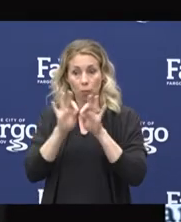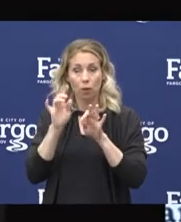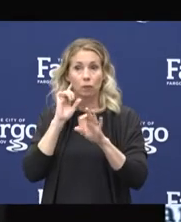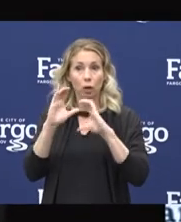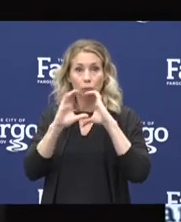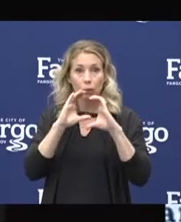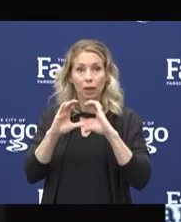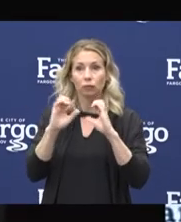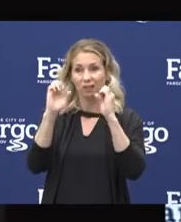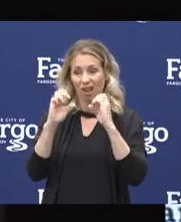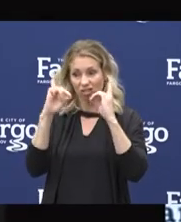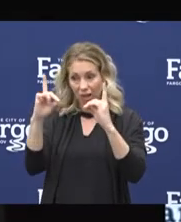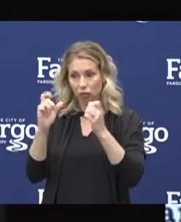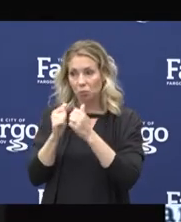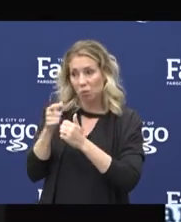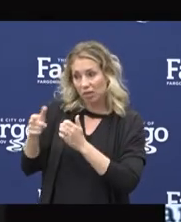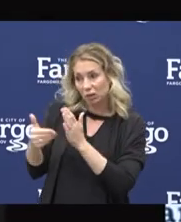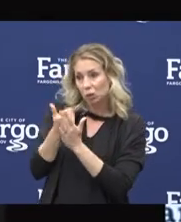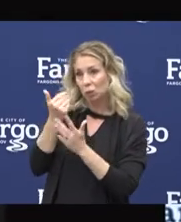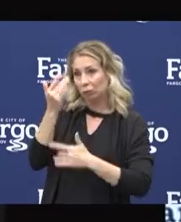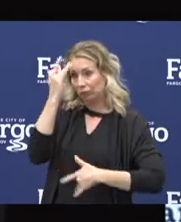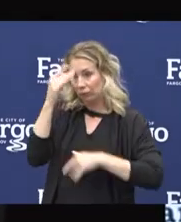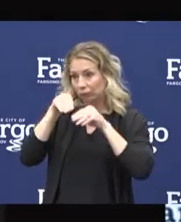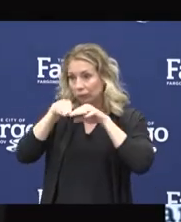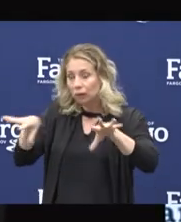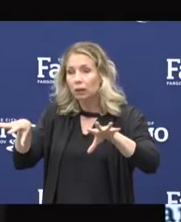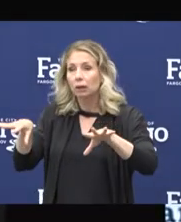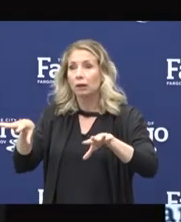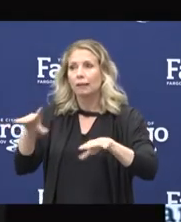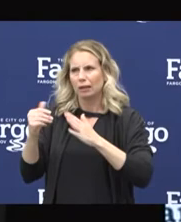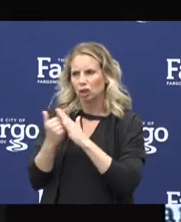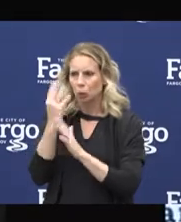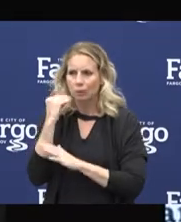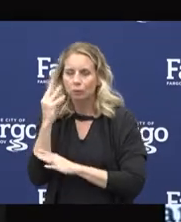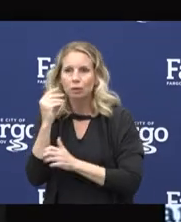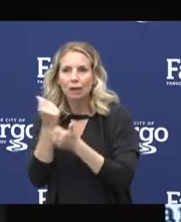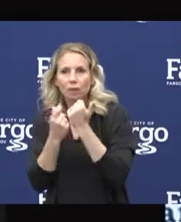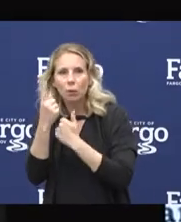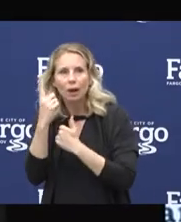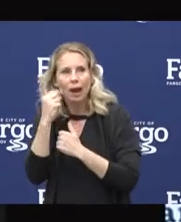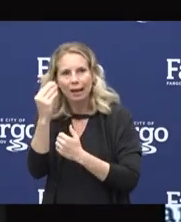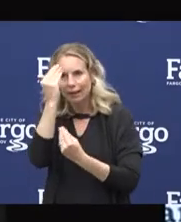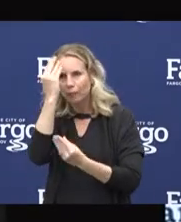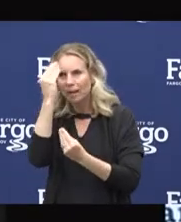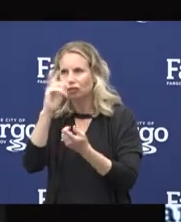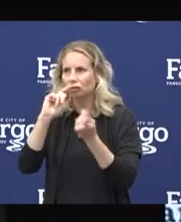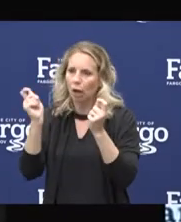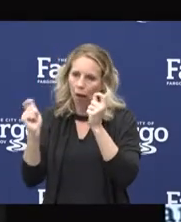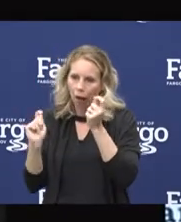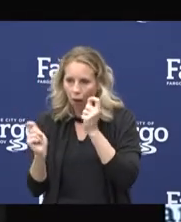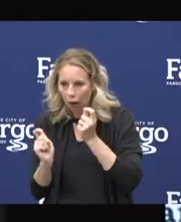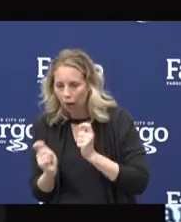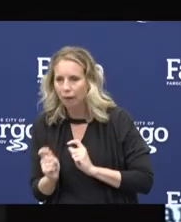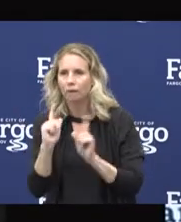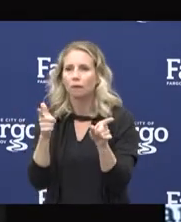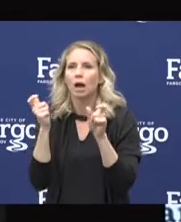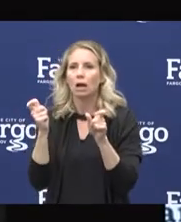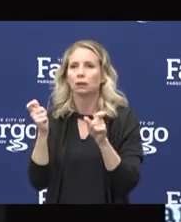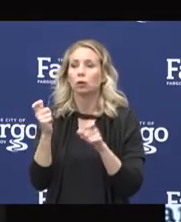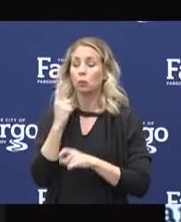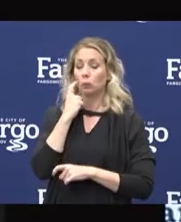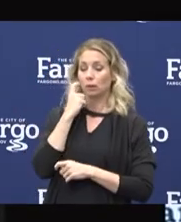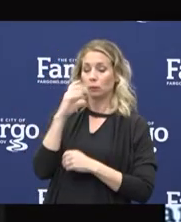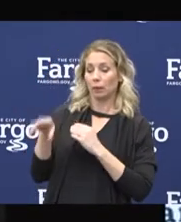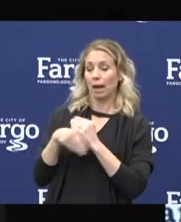given this new virus. It's a new experience for all of us, and information changes rapidly. Recently, we have added a page to our